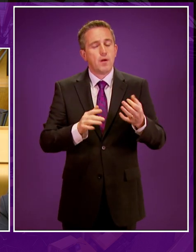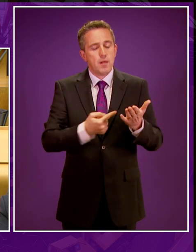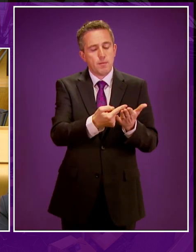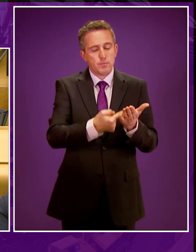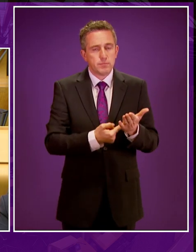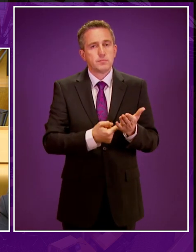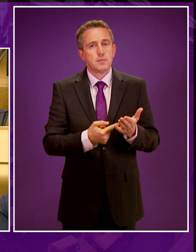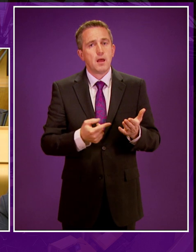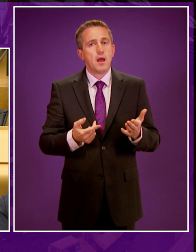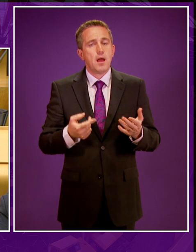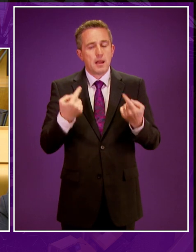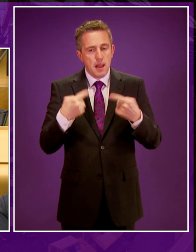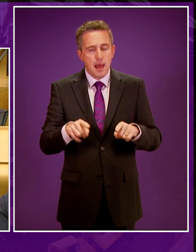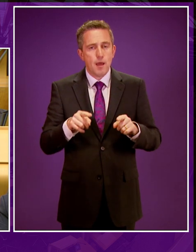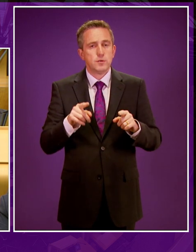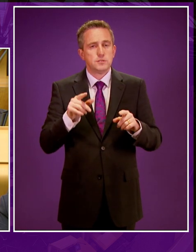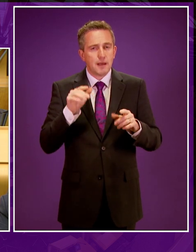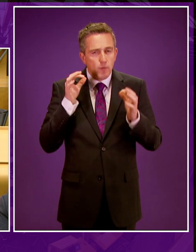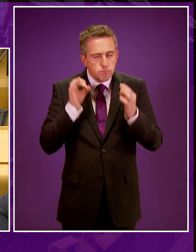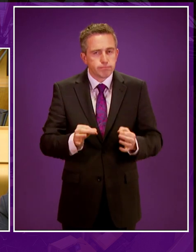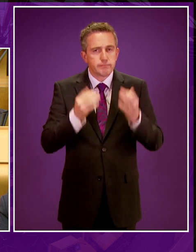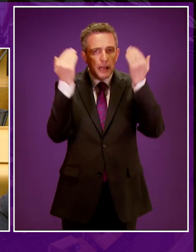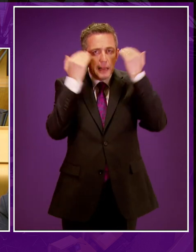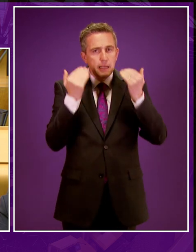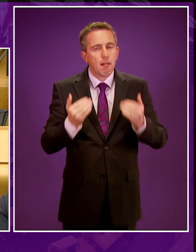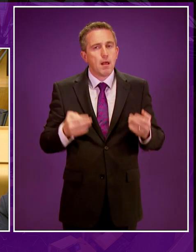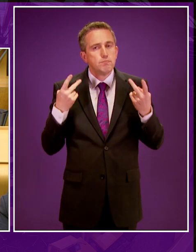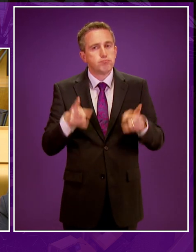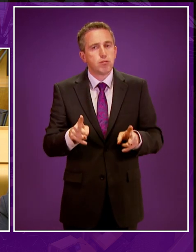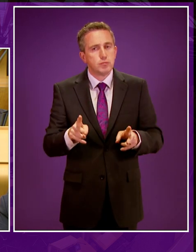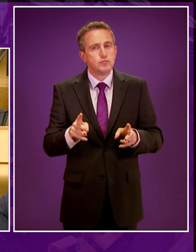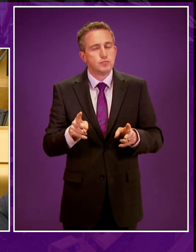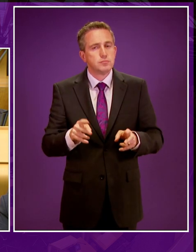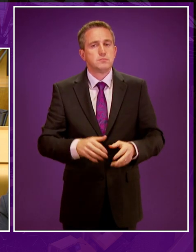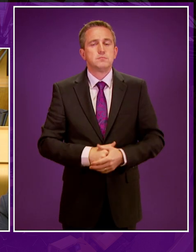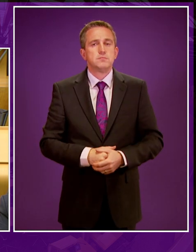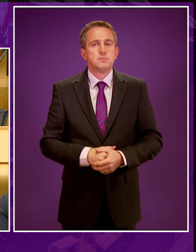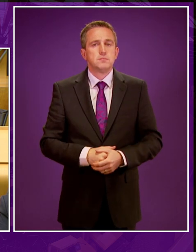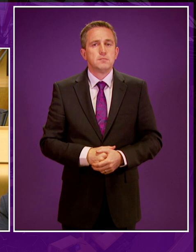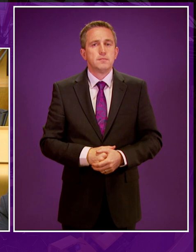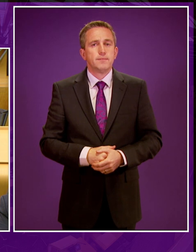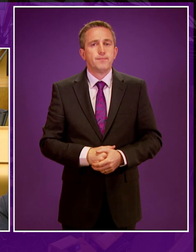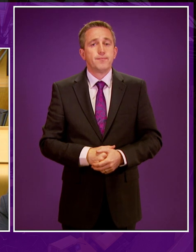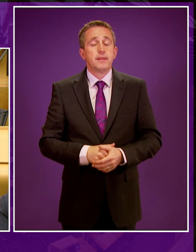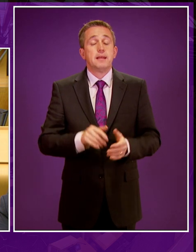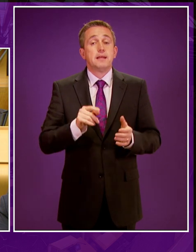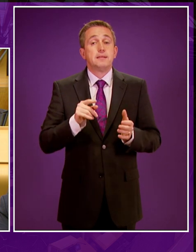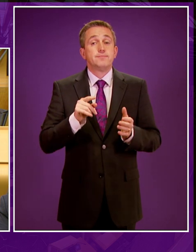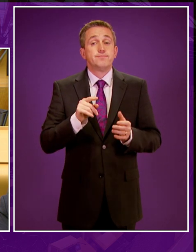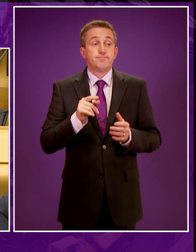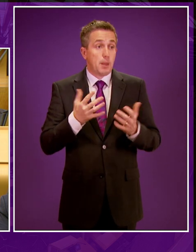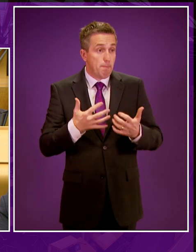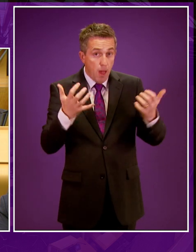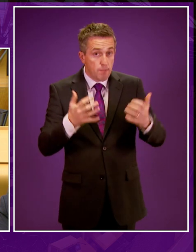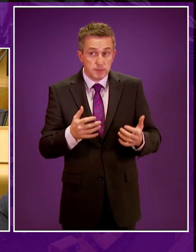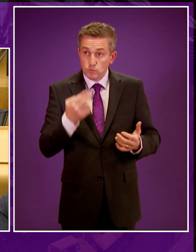and build on the legally robust evidence-based approach that the Scottish Government have taken. This decision that I hope